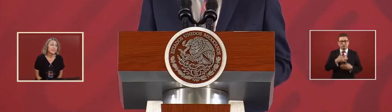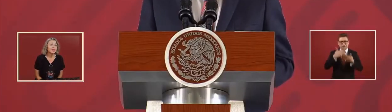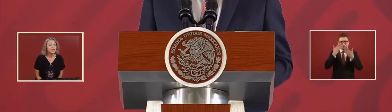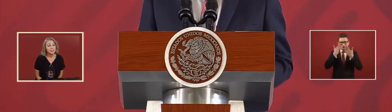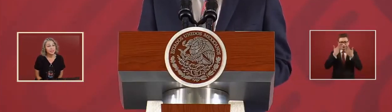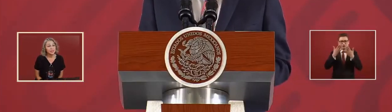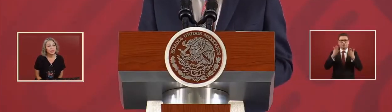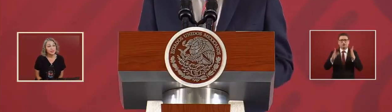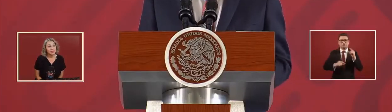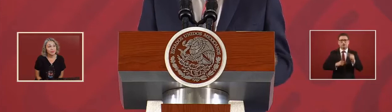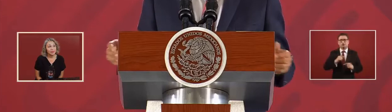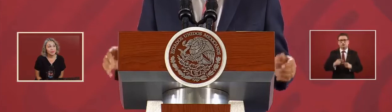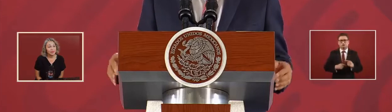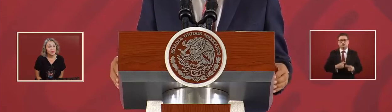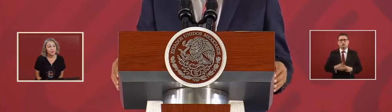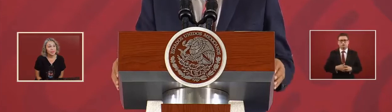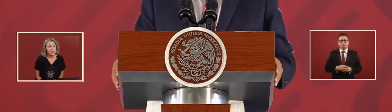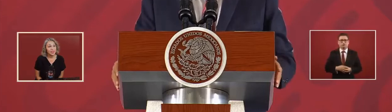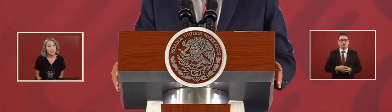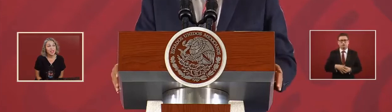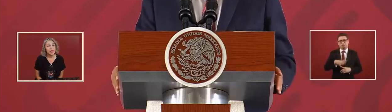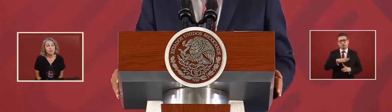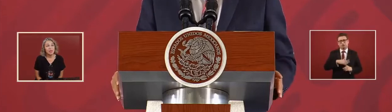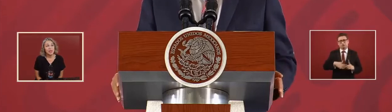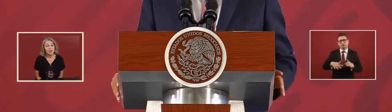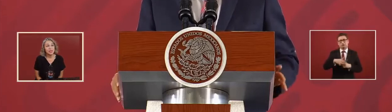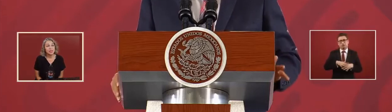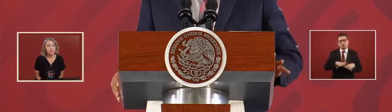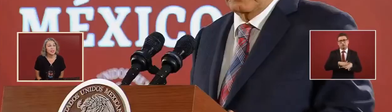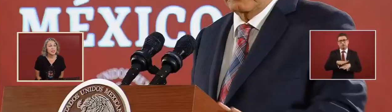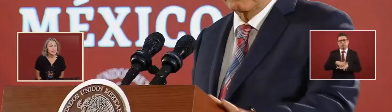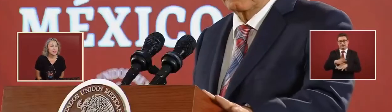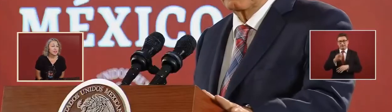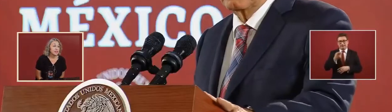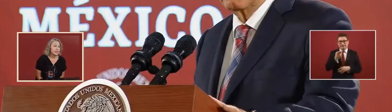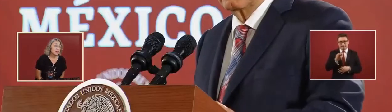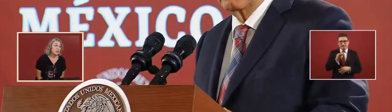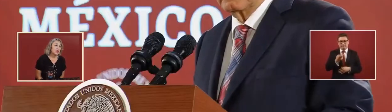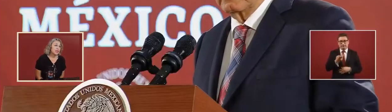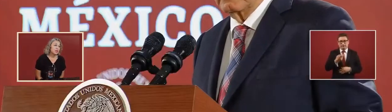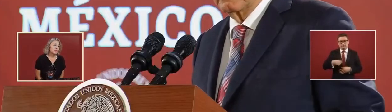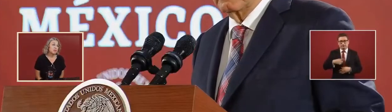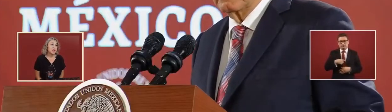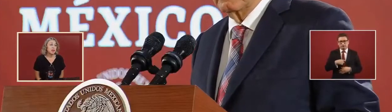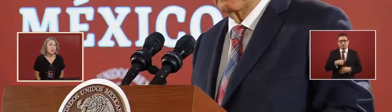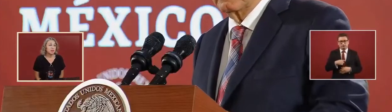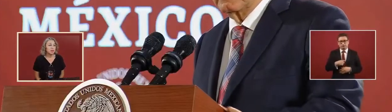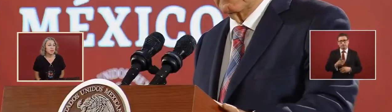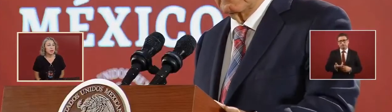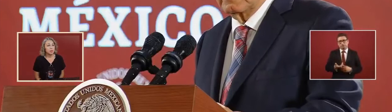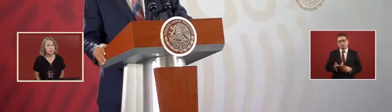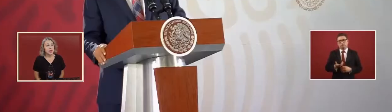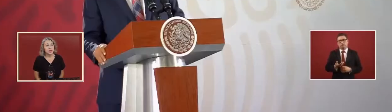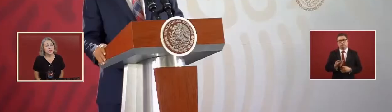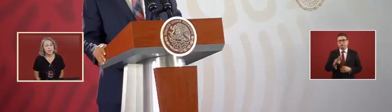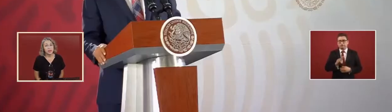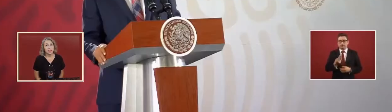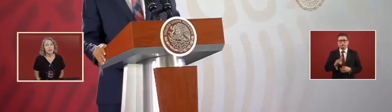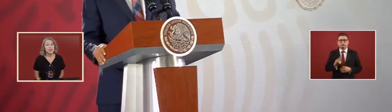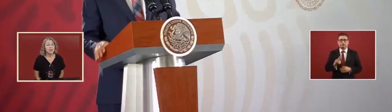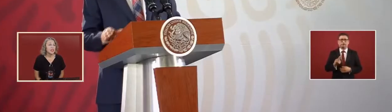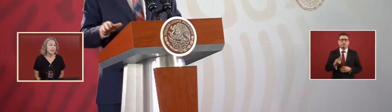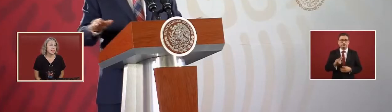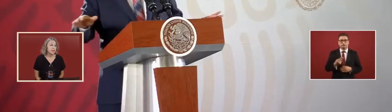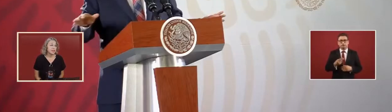This ambient. That we need to be monitoring or looking at. And we